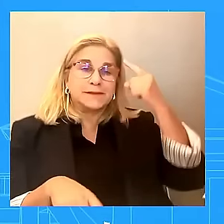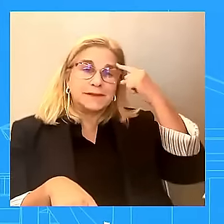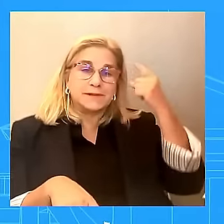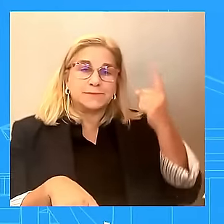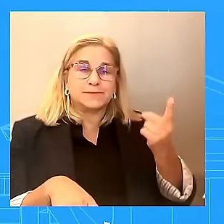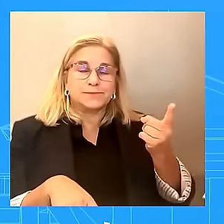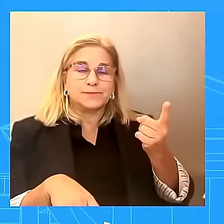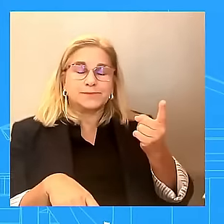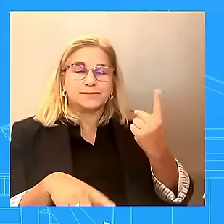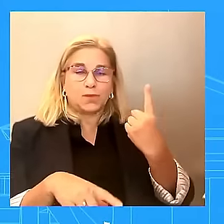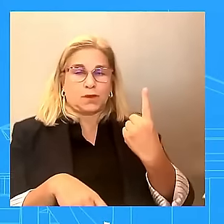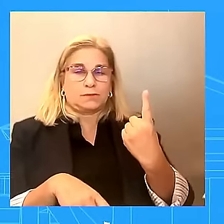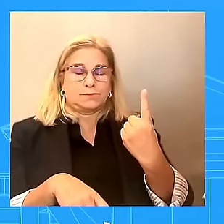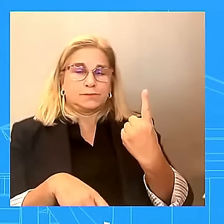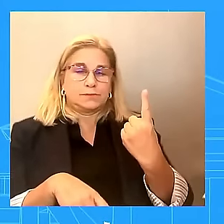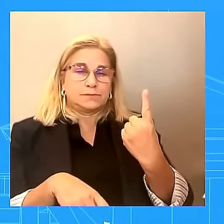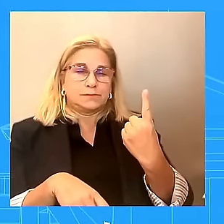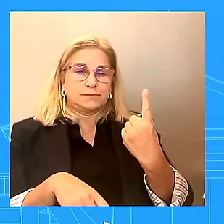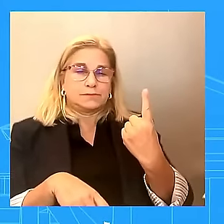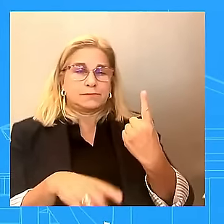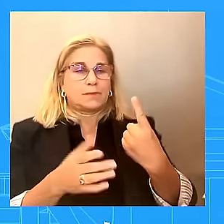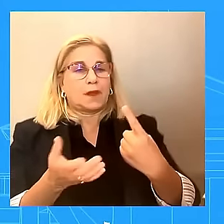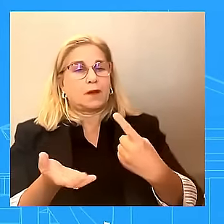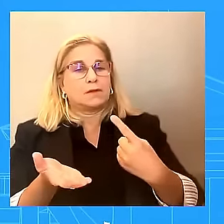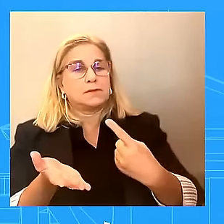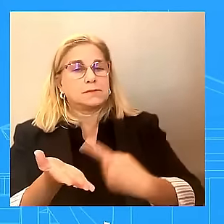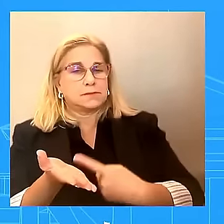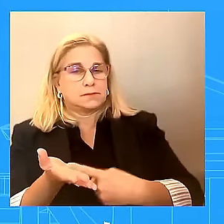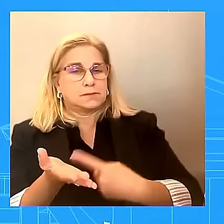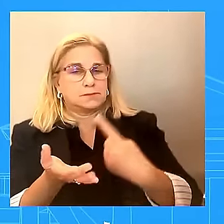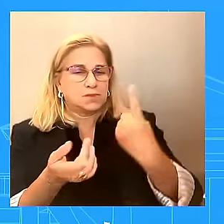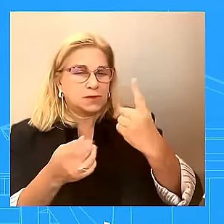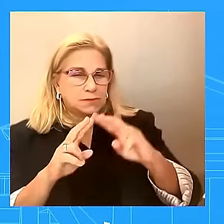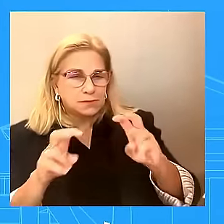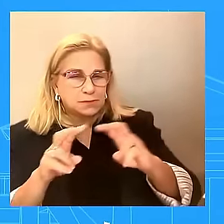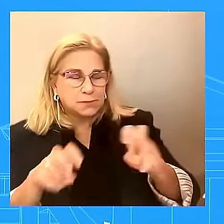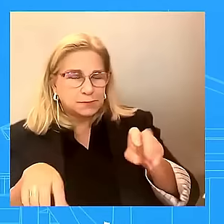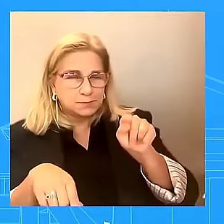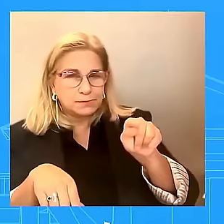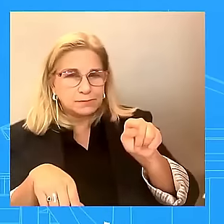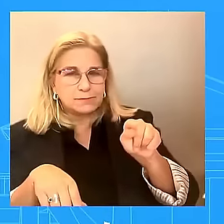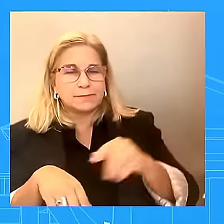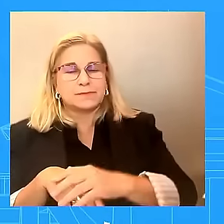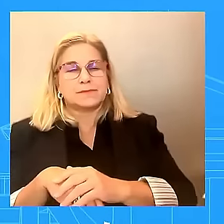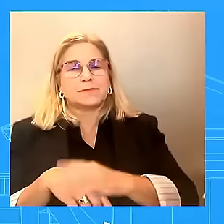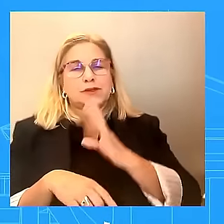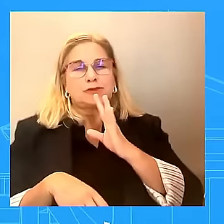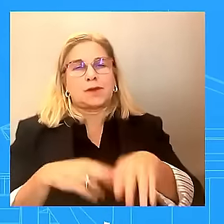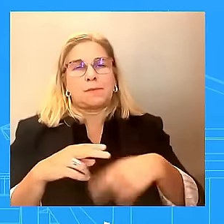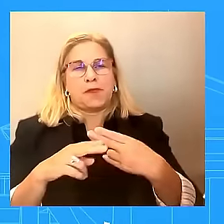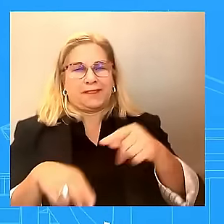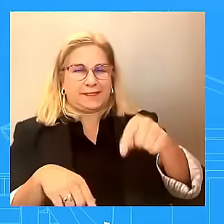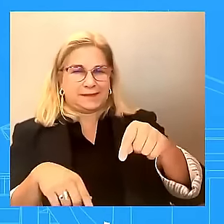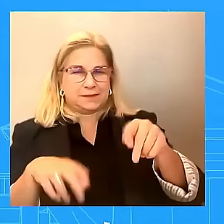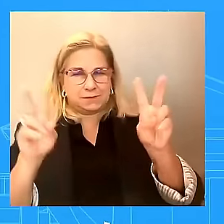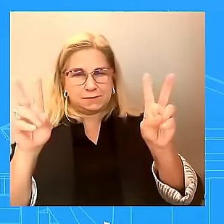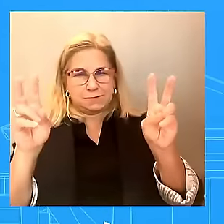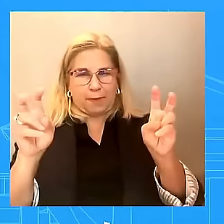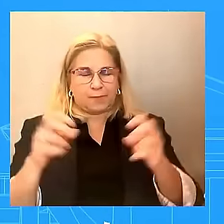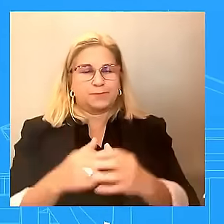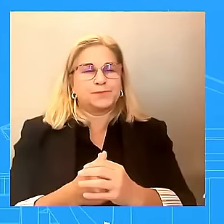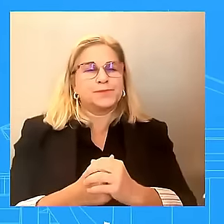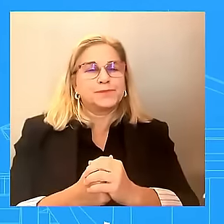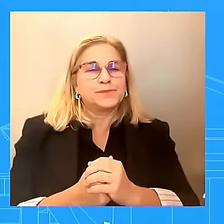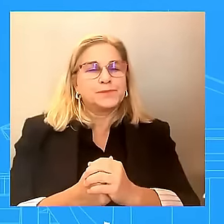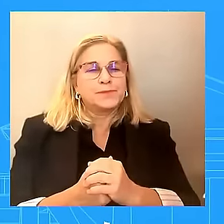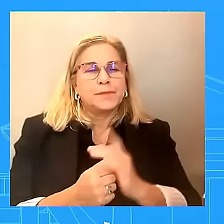the two leaders will have would be on this topic. And so, you know, there'll be also a broader